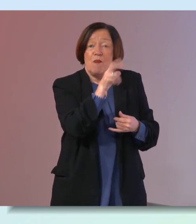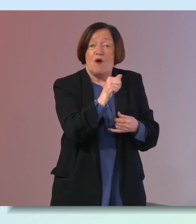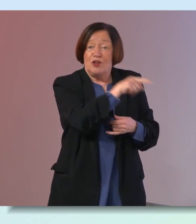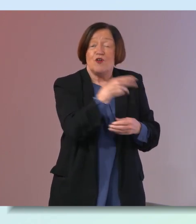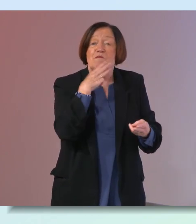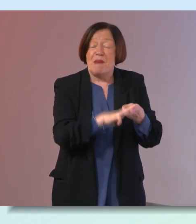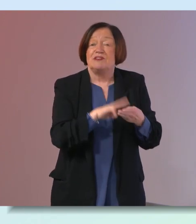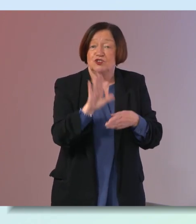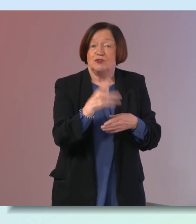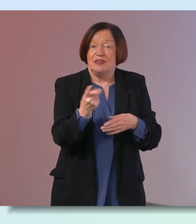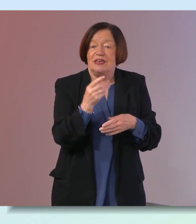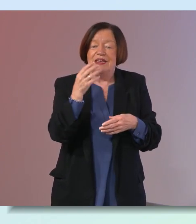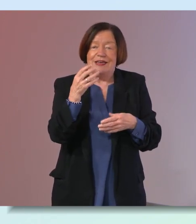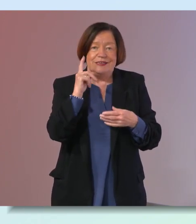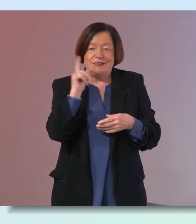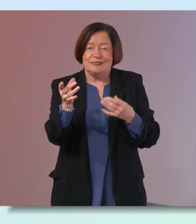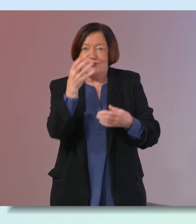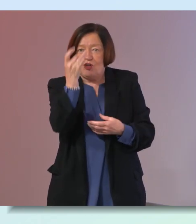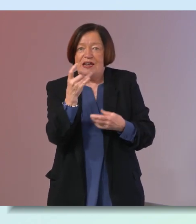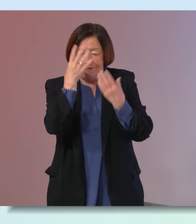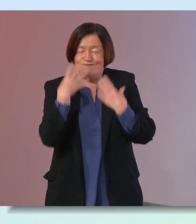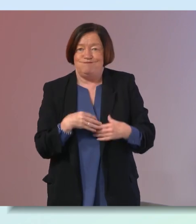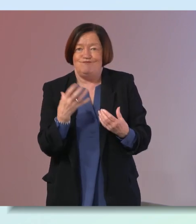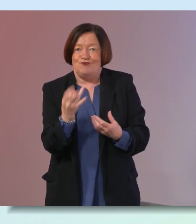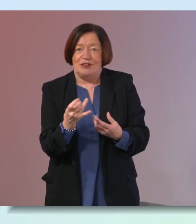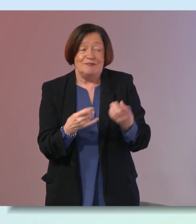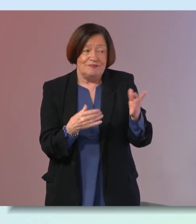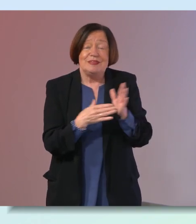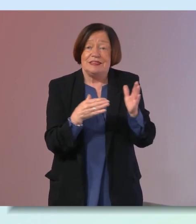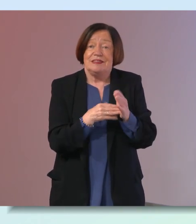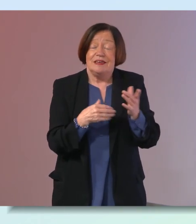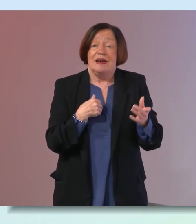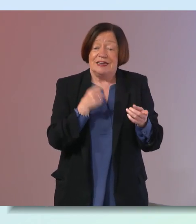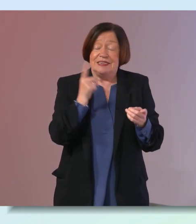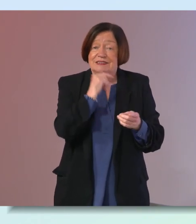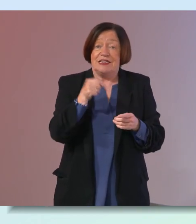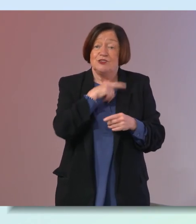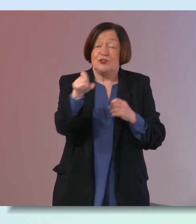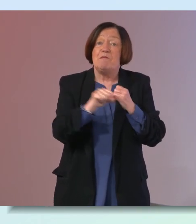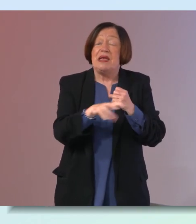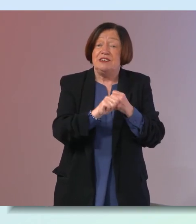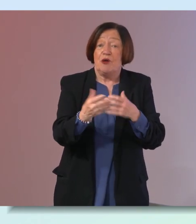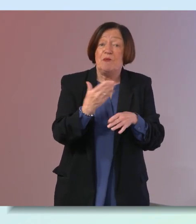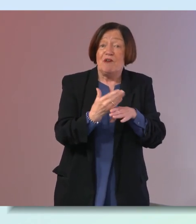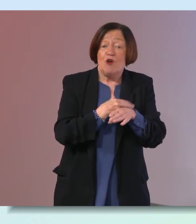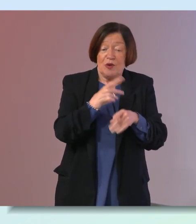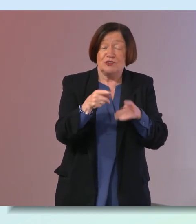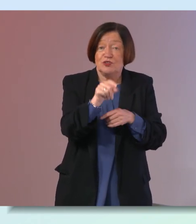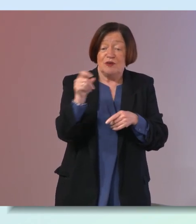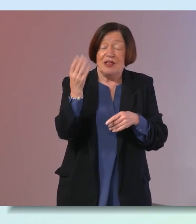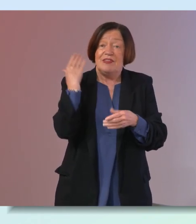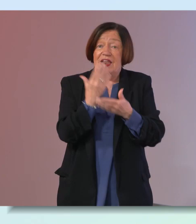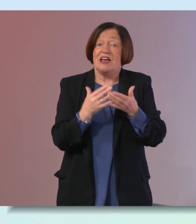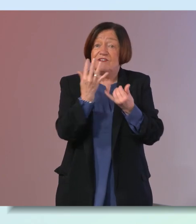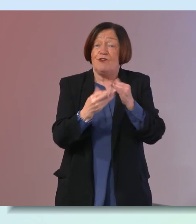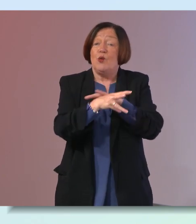message has to be get checked yeah the i did say to the media when i was doing bits there for the last couple